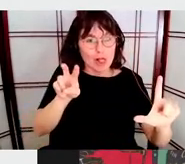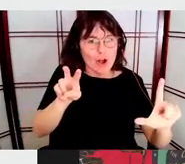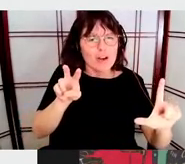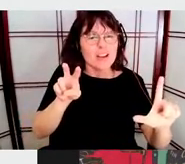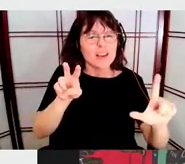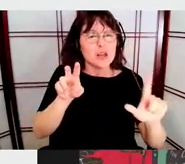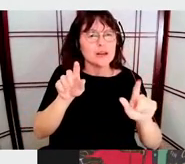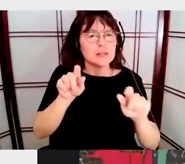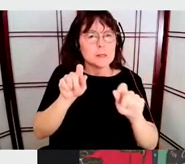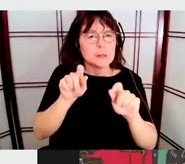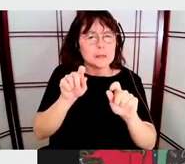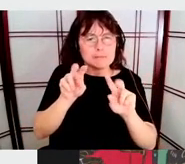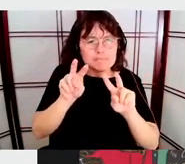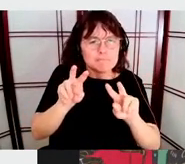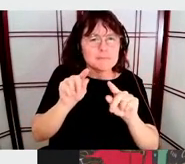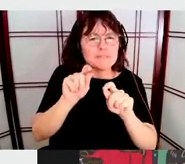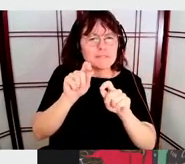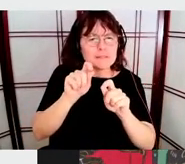you know, smile.